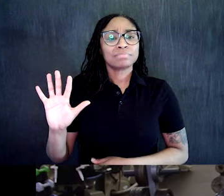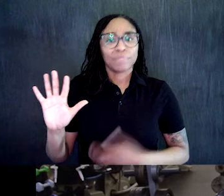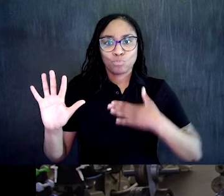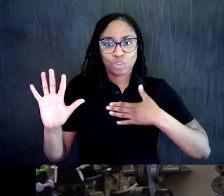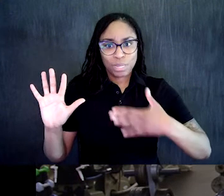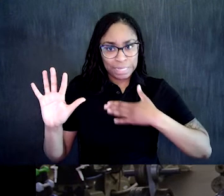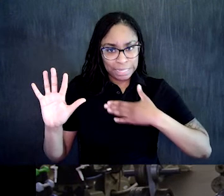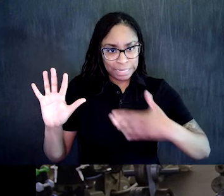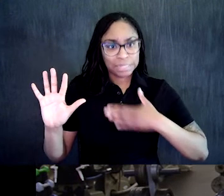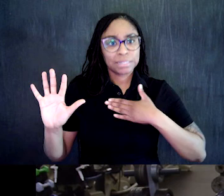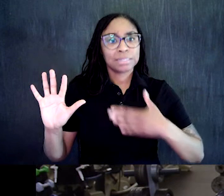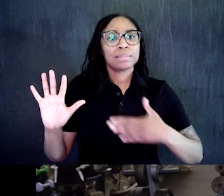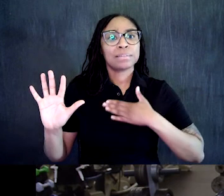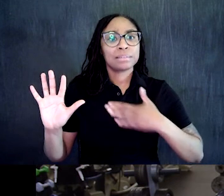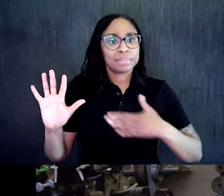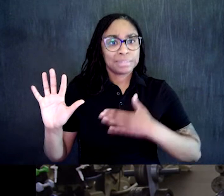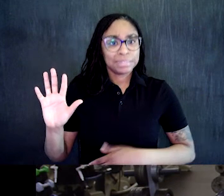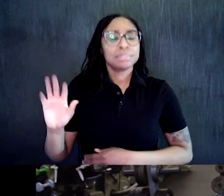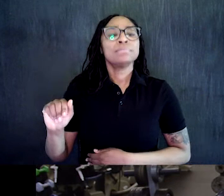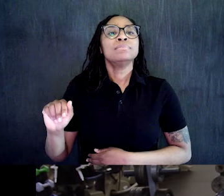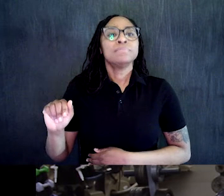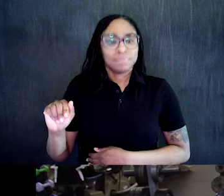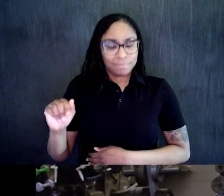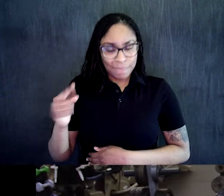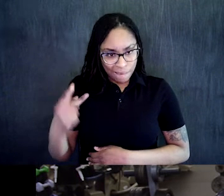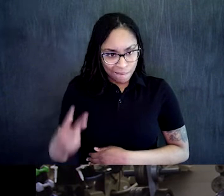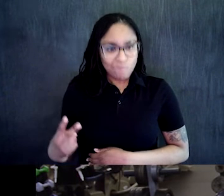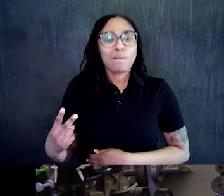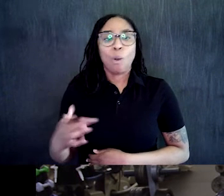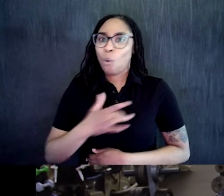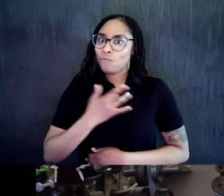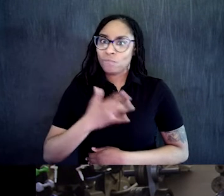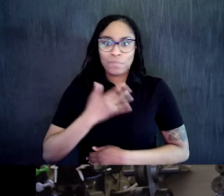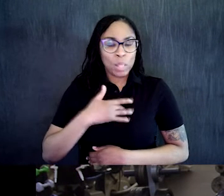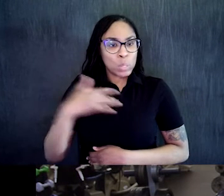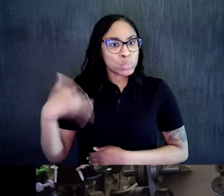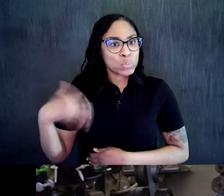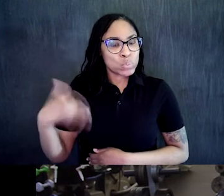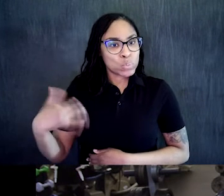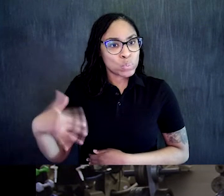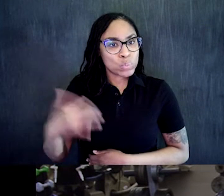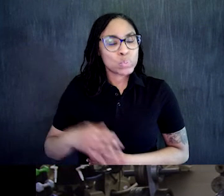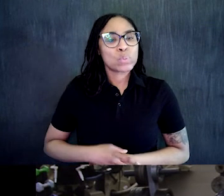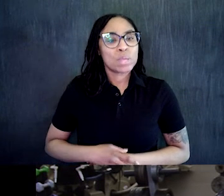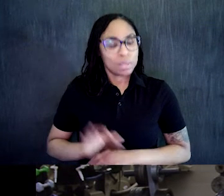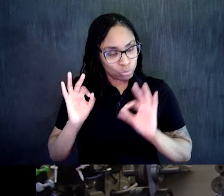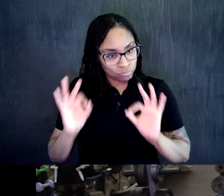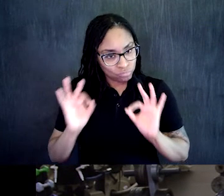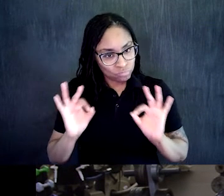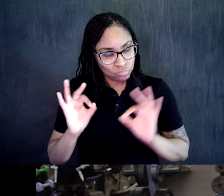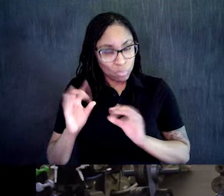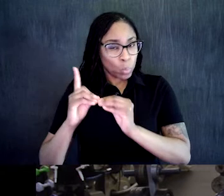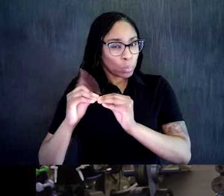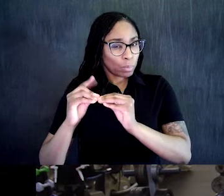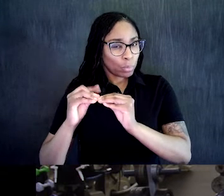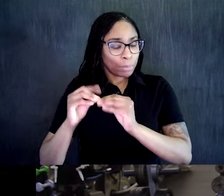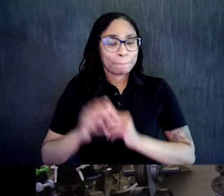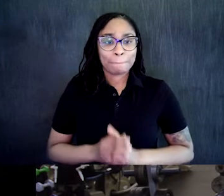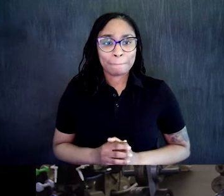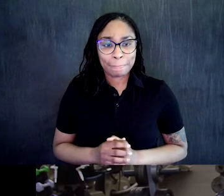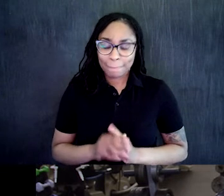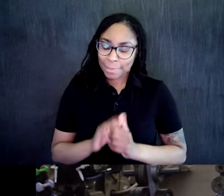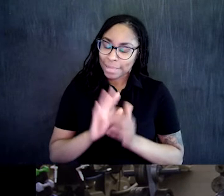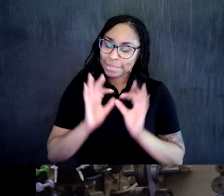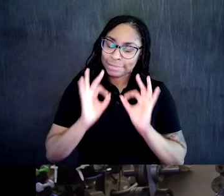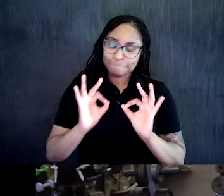hands on the hips. Or if you need to stabilize, you can always hold onto something. We're going to stand on our right leg. And then we're to take our